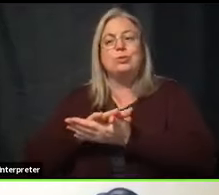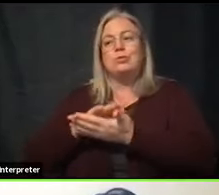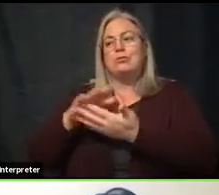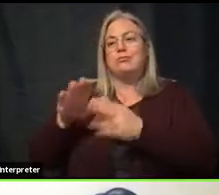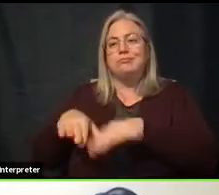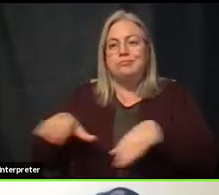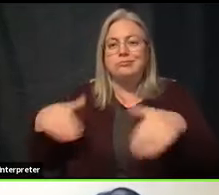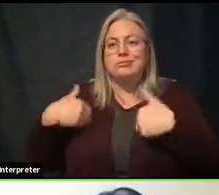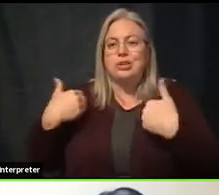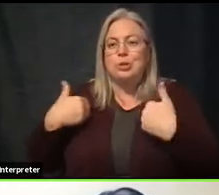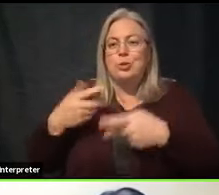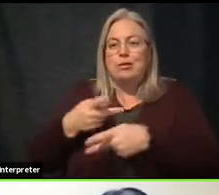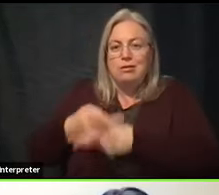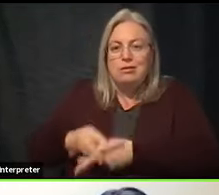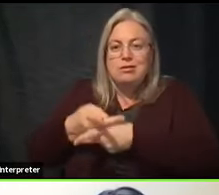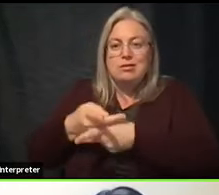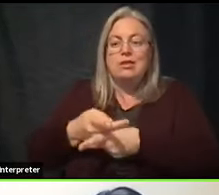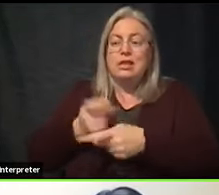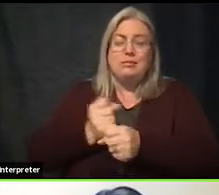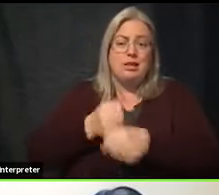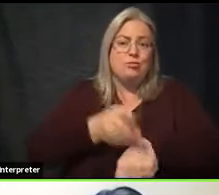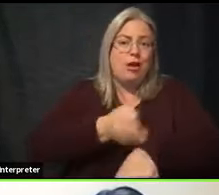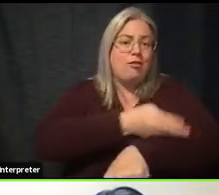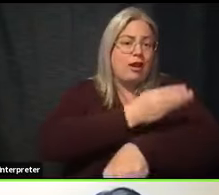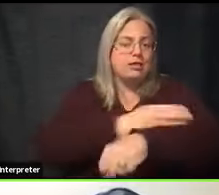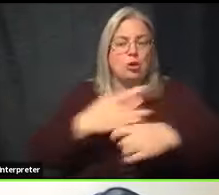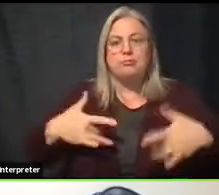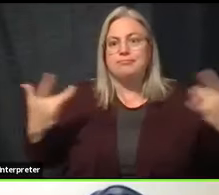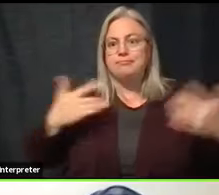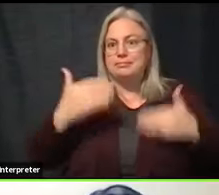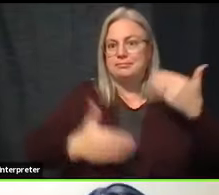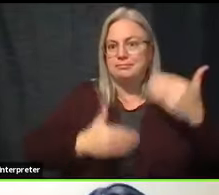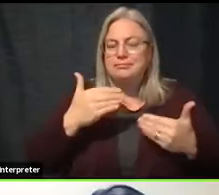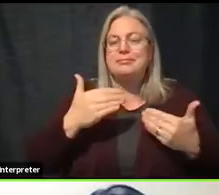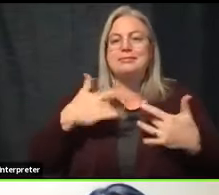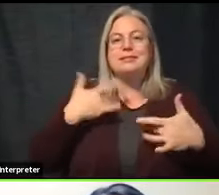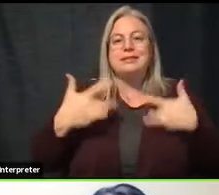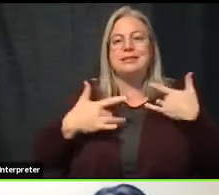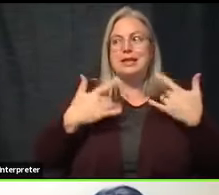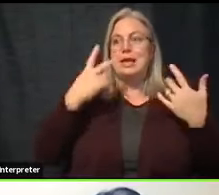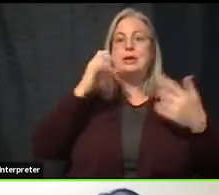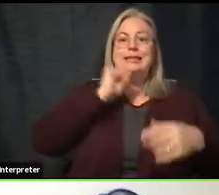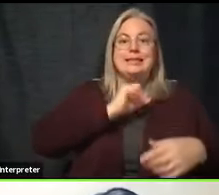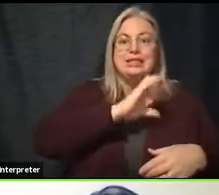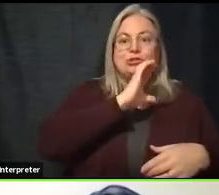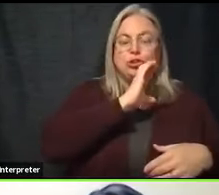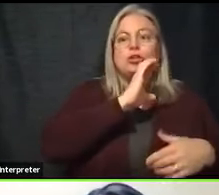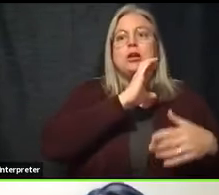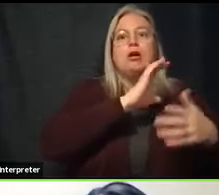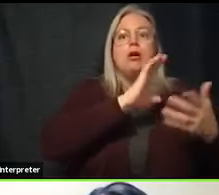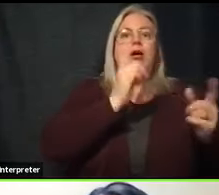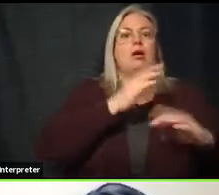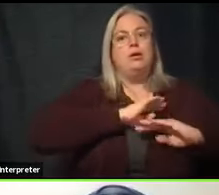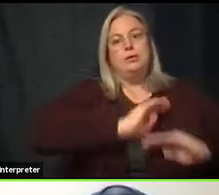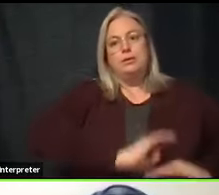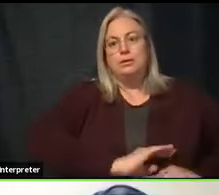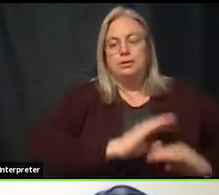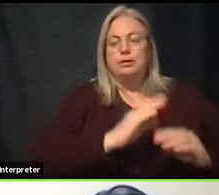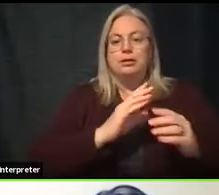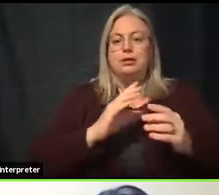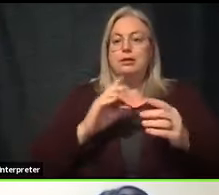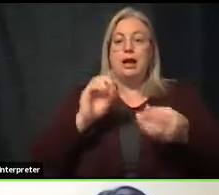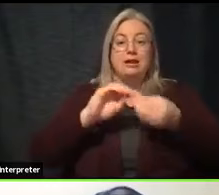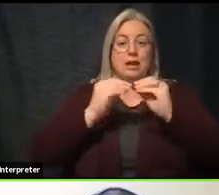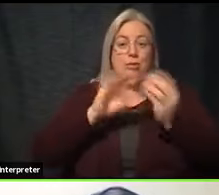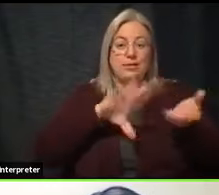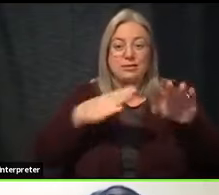starting to make some progress in this. And so it's just really exciting to see that our seniors are now being spared. We're seeing decreases in our deaths in